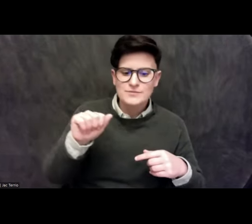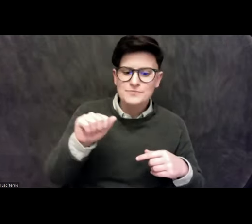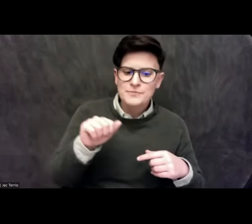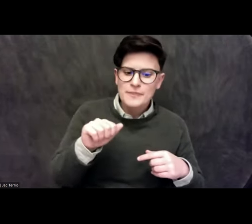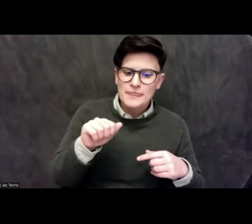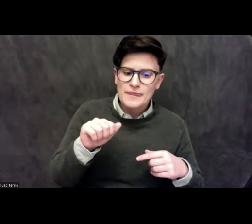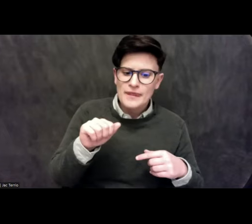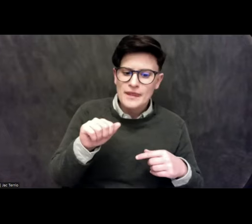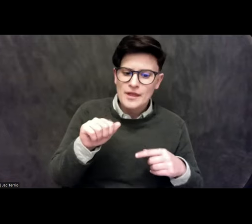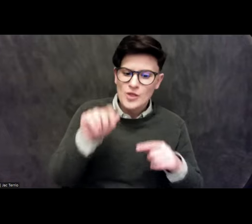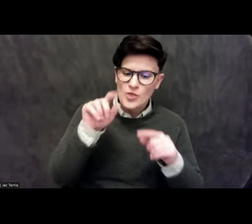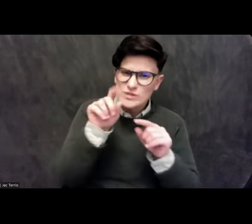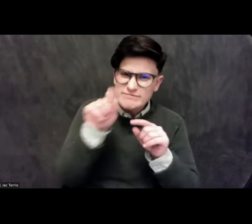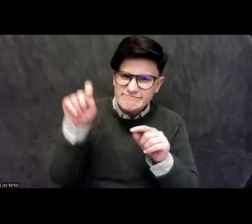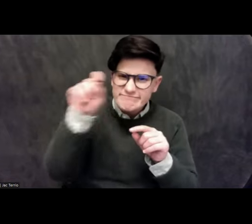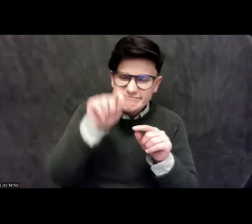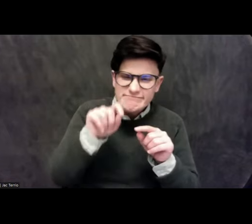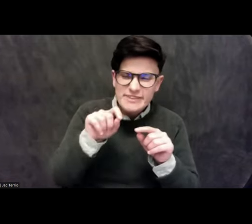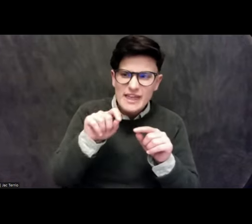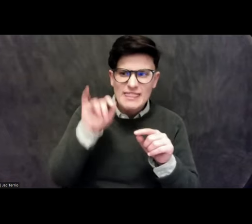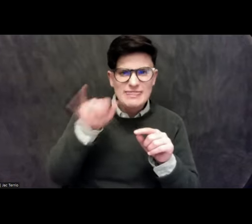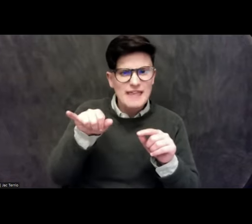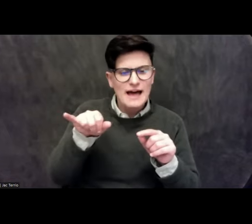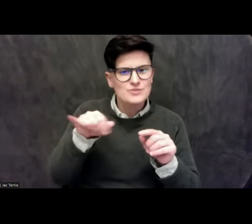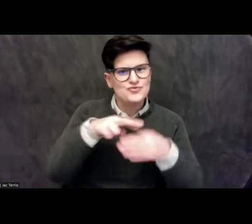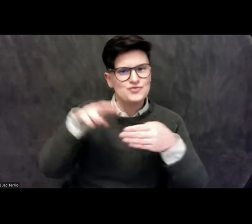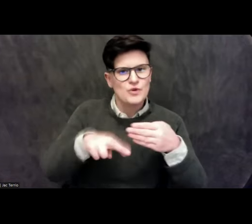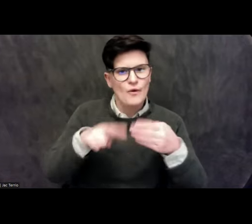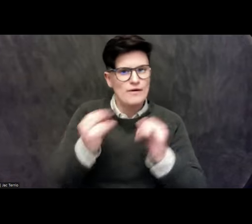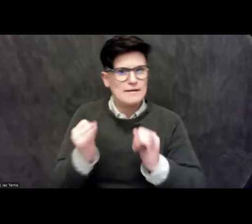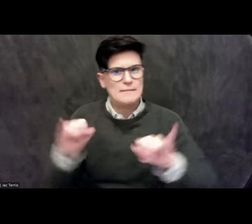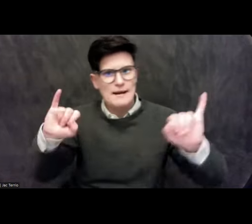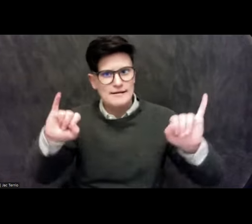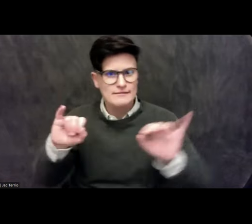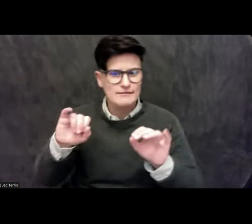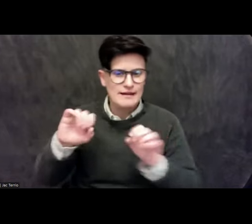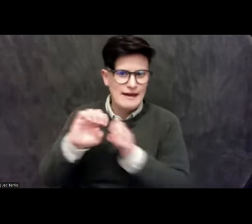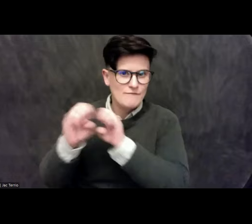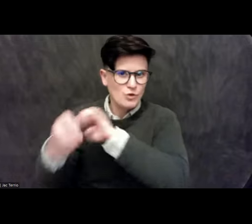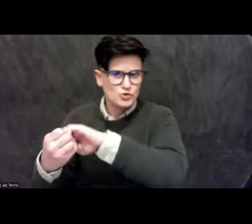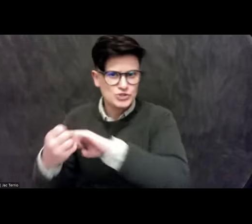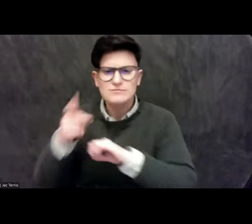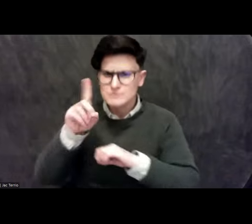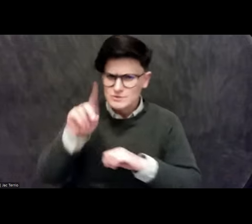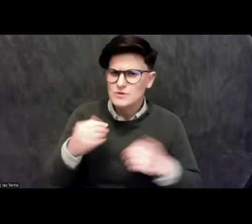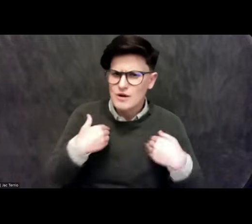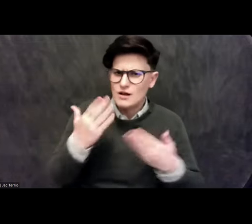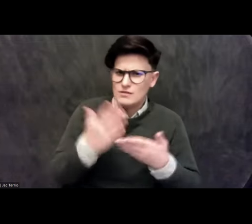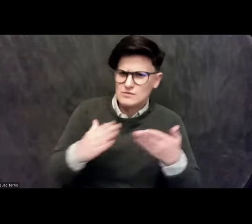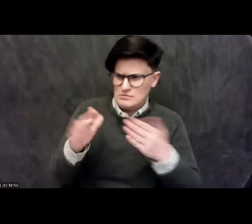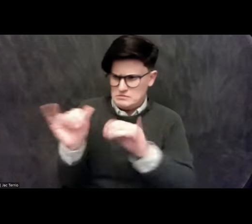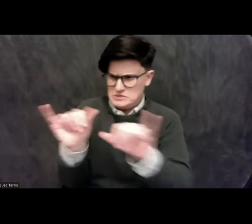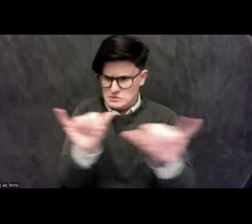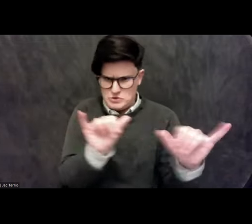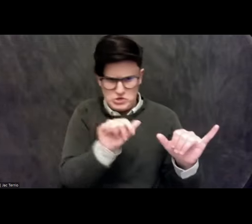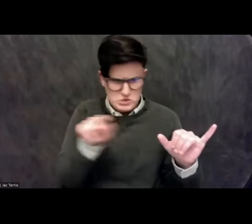and those are, you know, it's just the result of independent evolution, they do have some similar attributes, but they